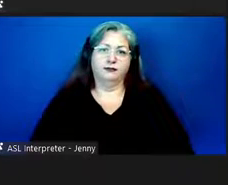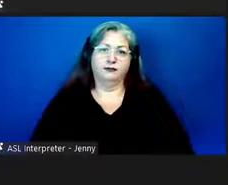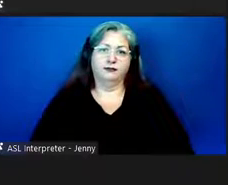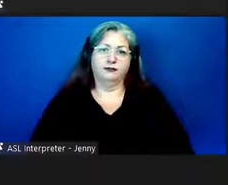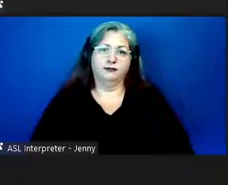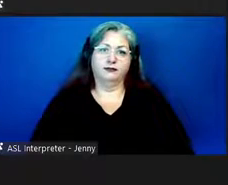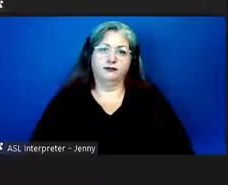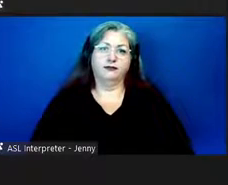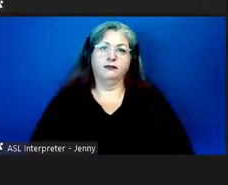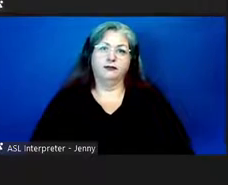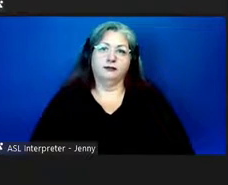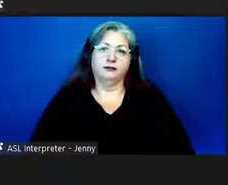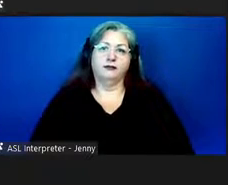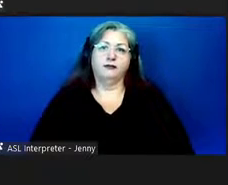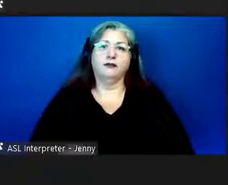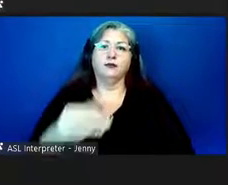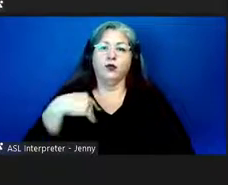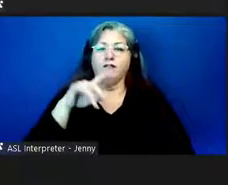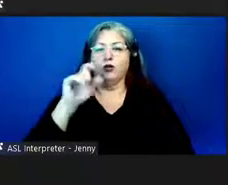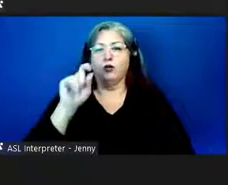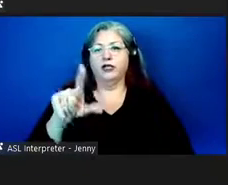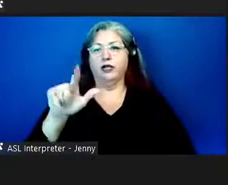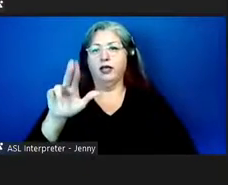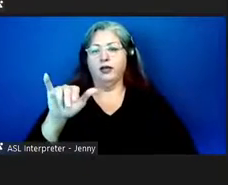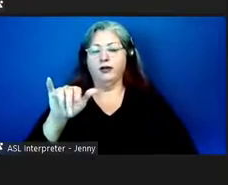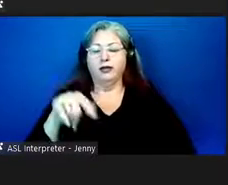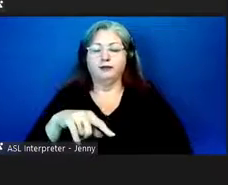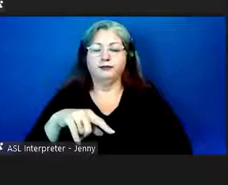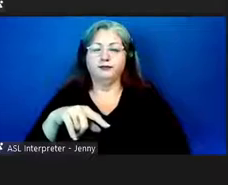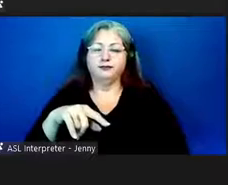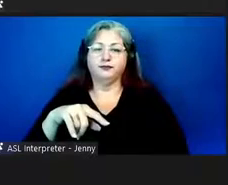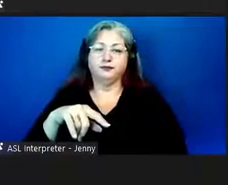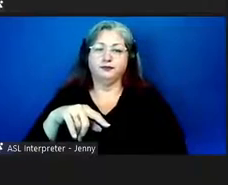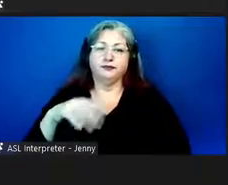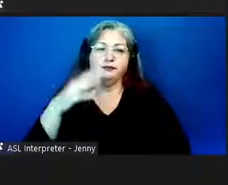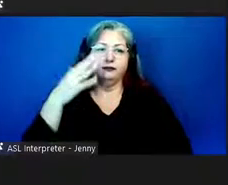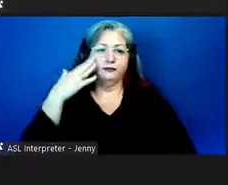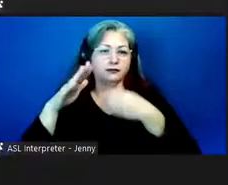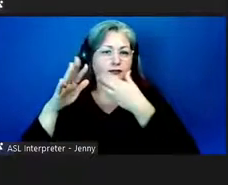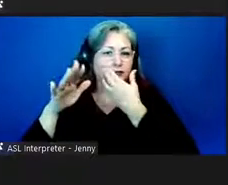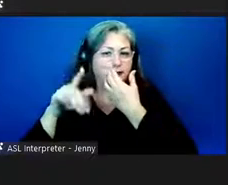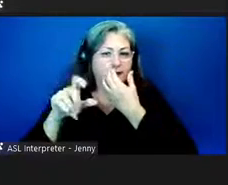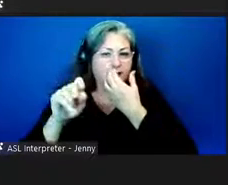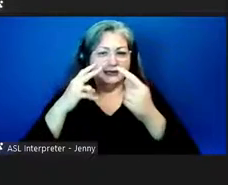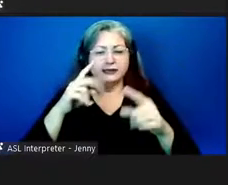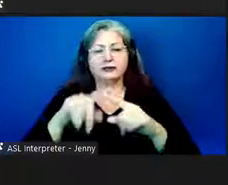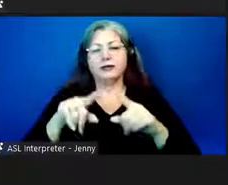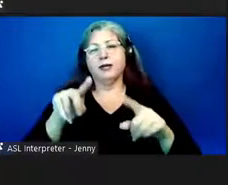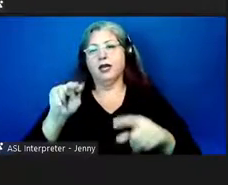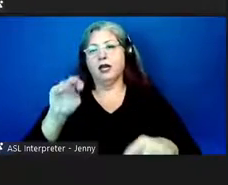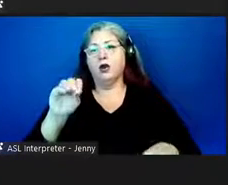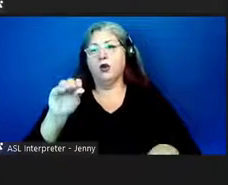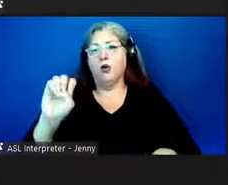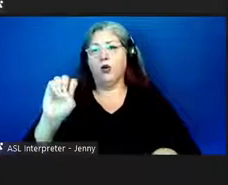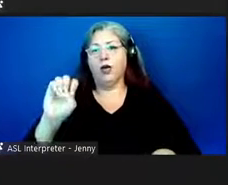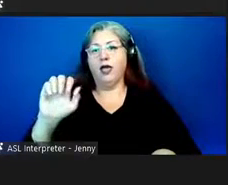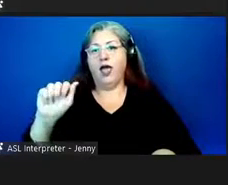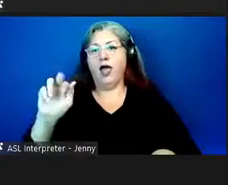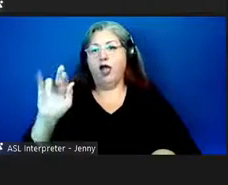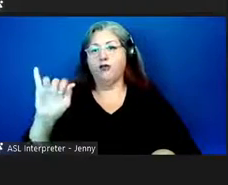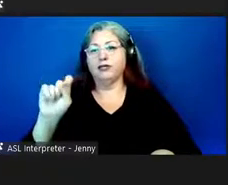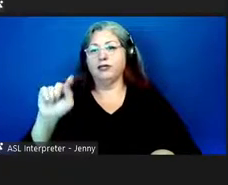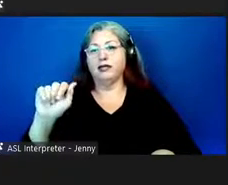we have a question here larry um i don't know if you can see it but um noe arista